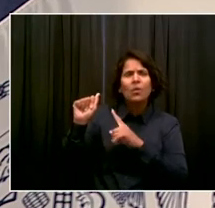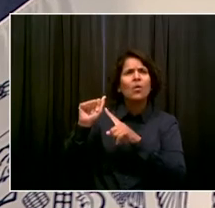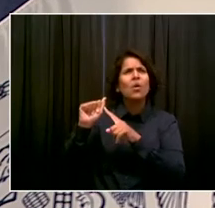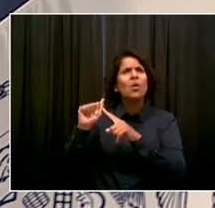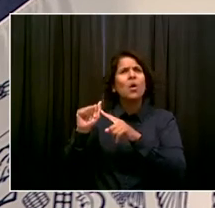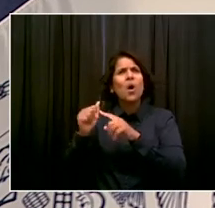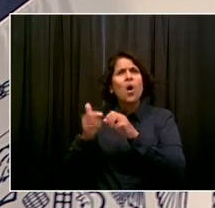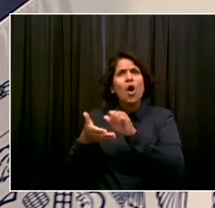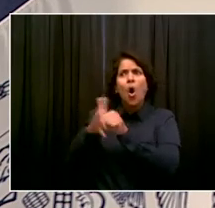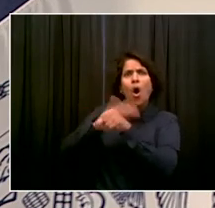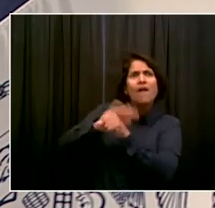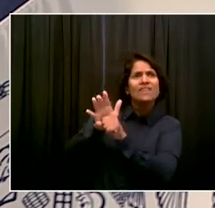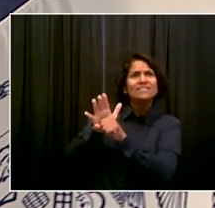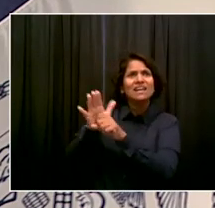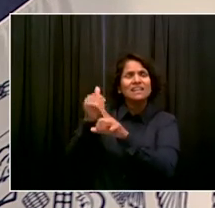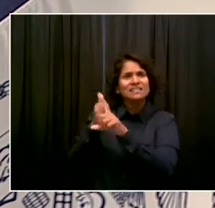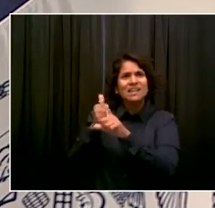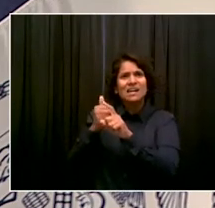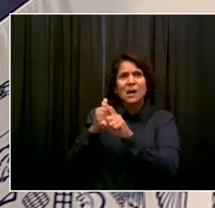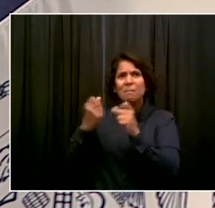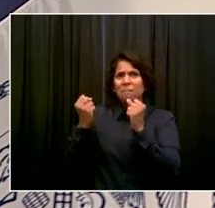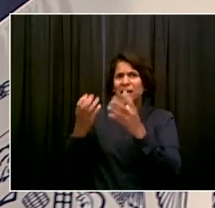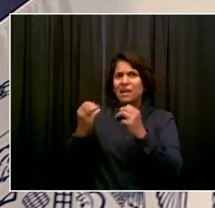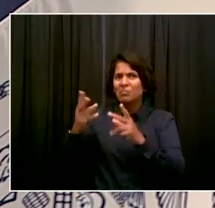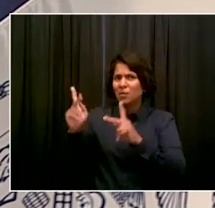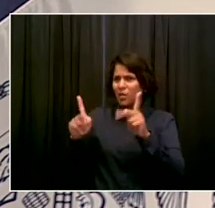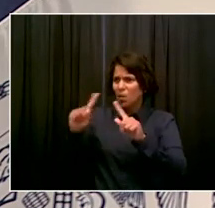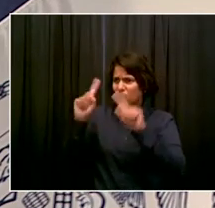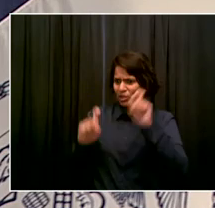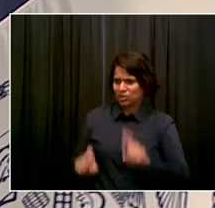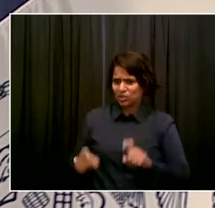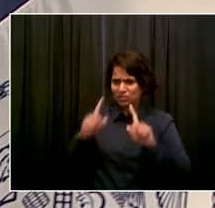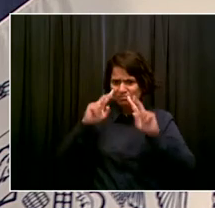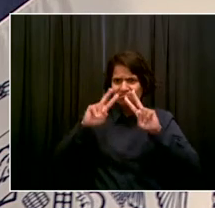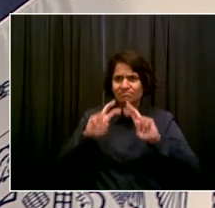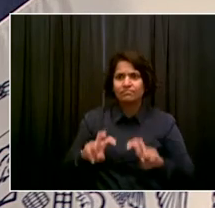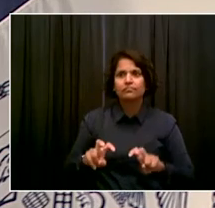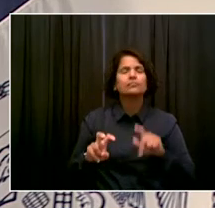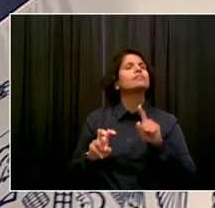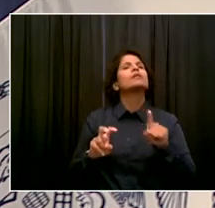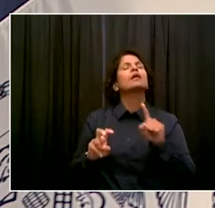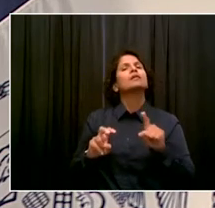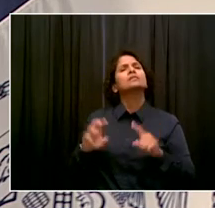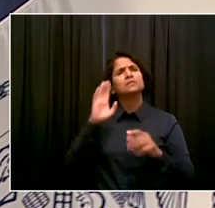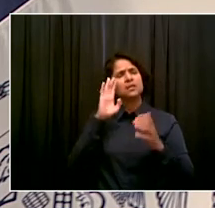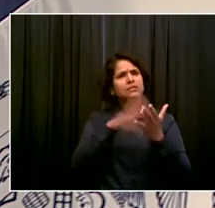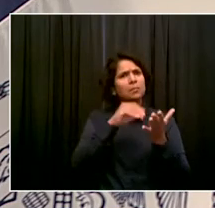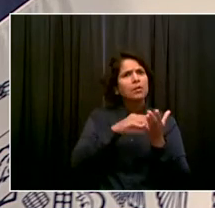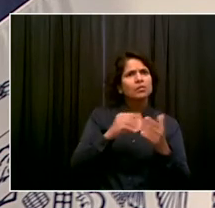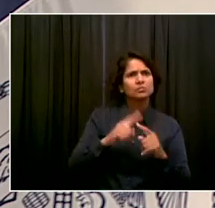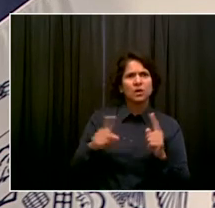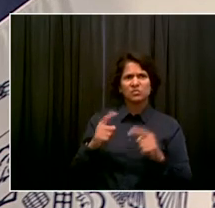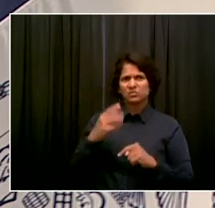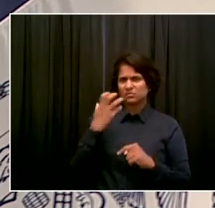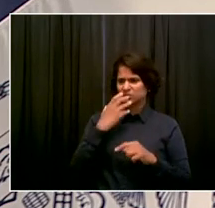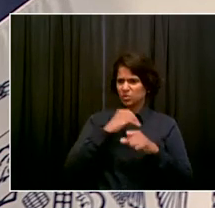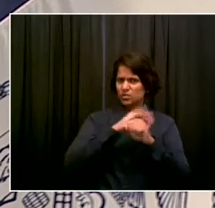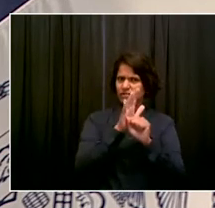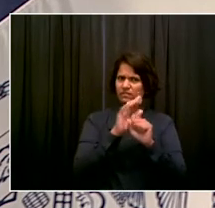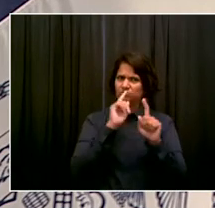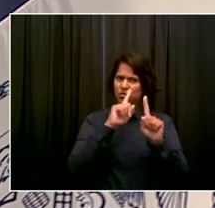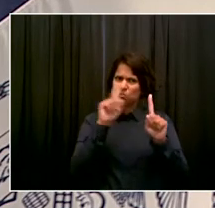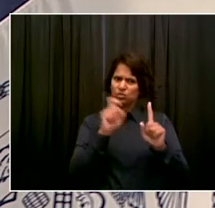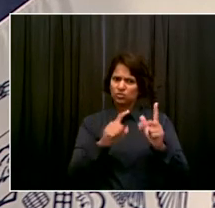more than a month away from September 13th. So given that infections are quickly going up every day in New York City, why not